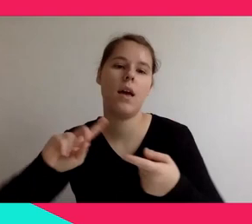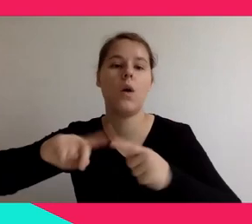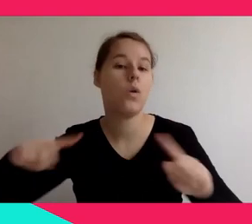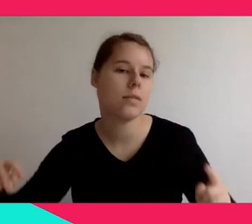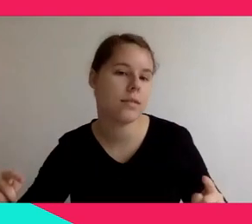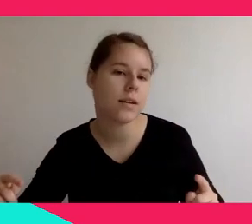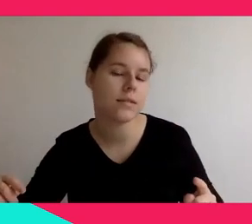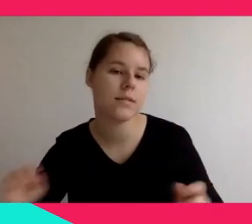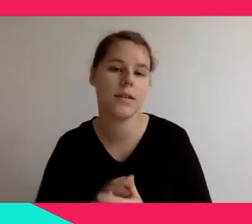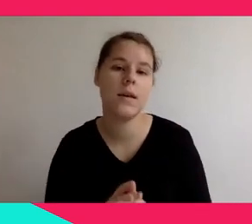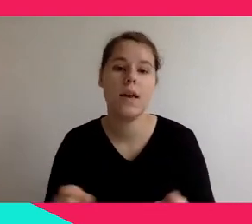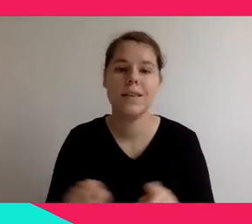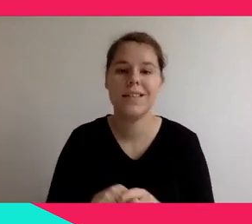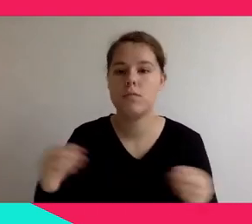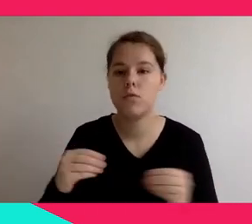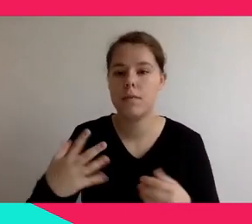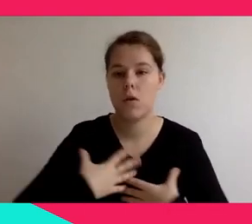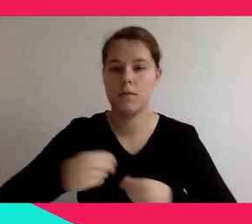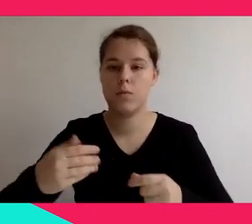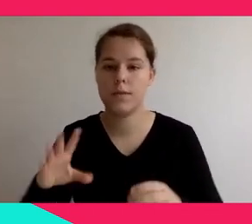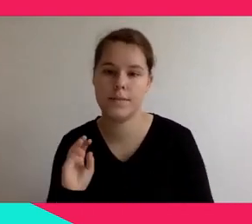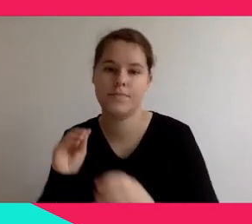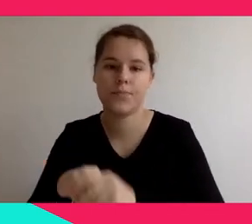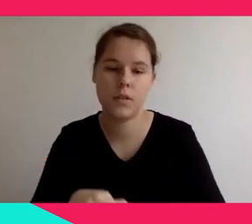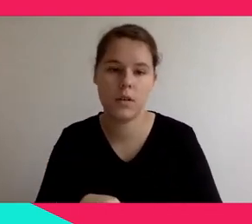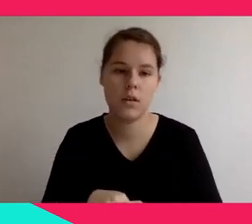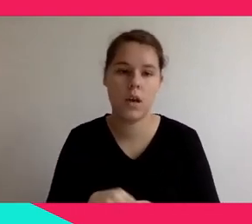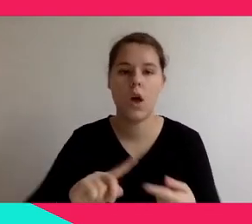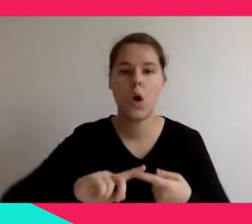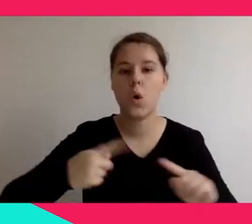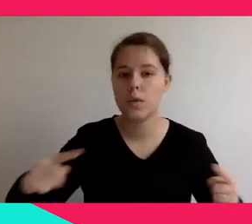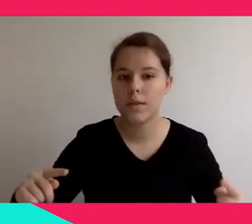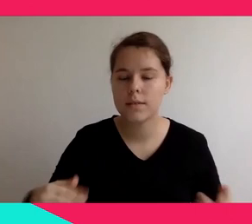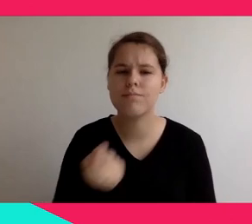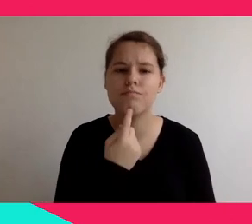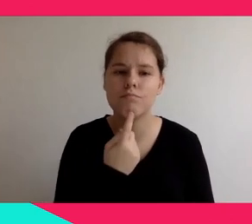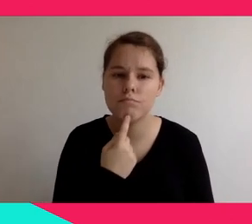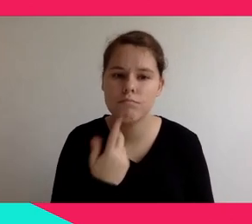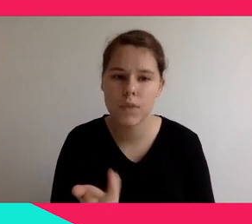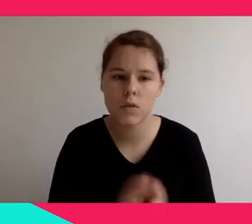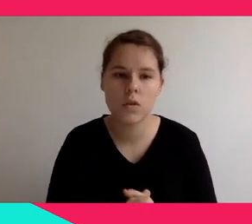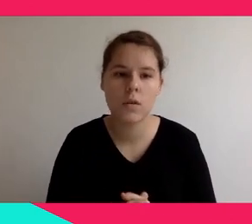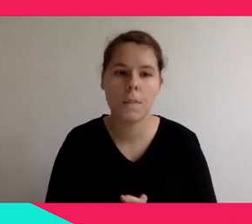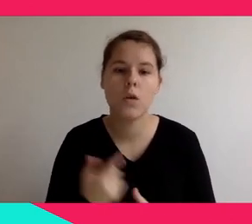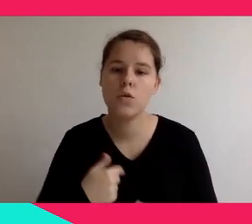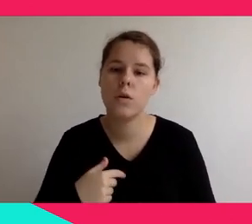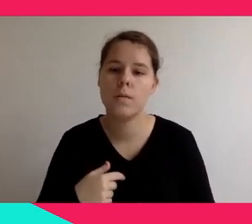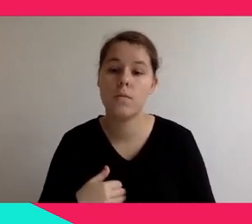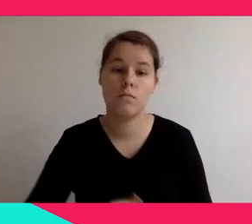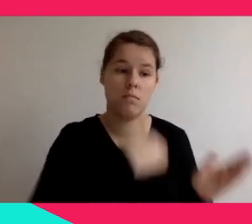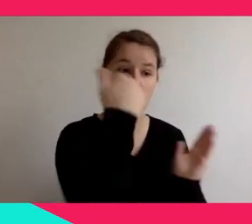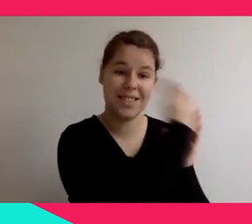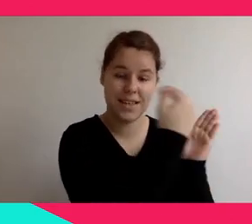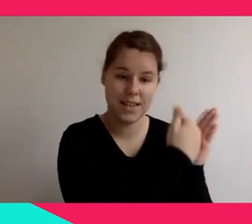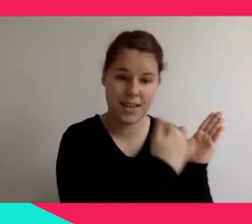A context is setting the rules of the virtual world we are in. By defining a